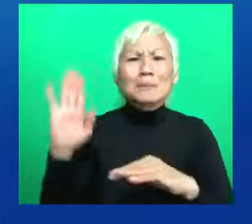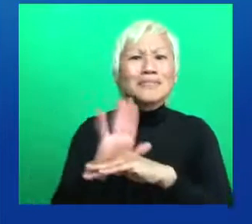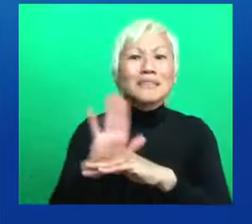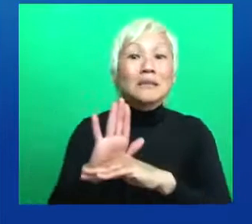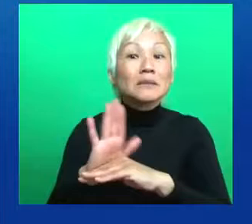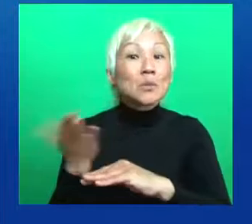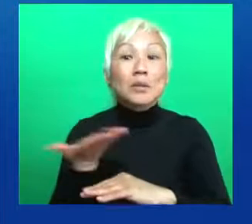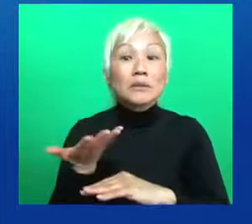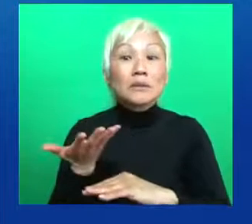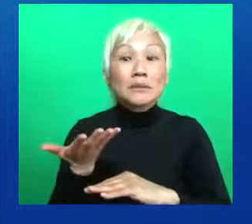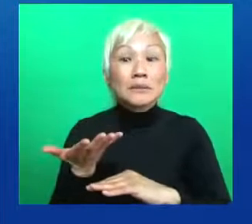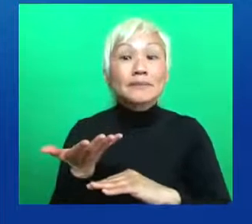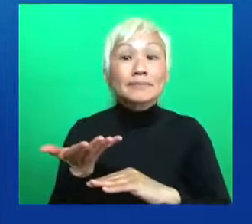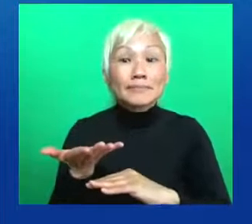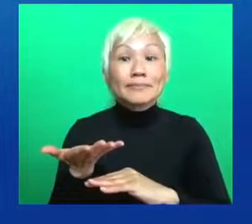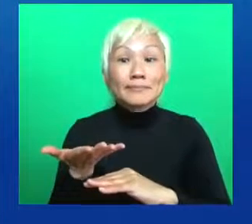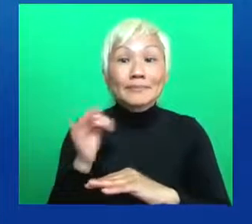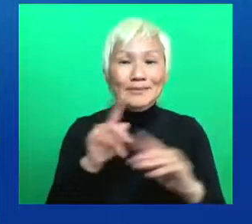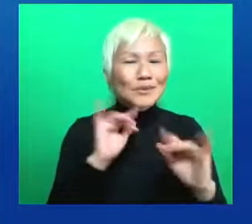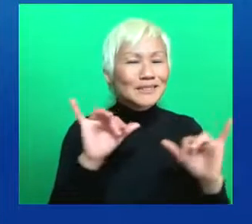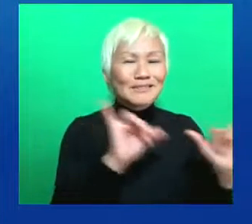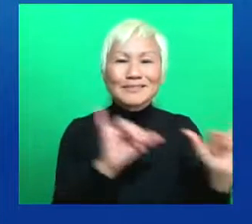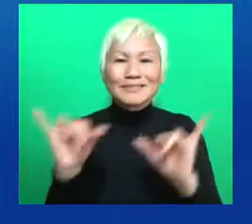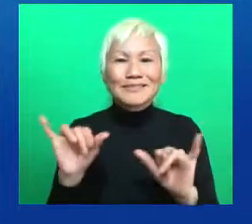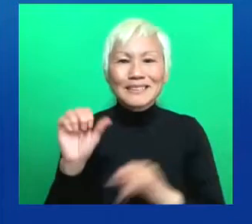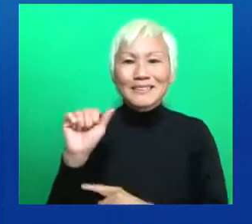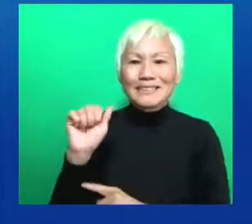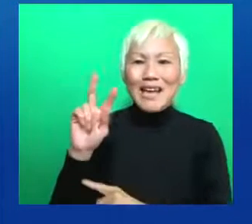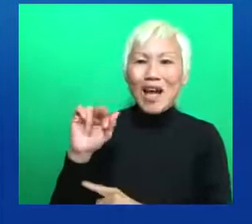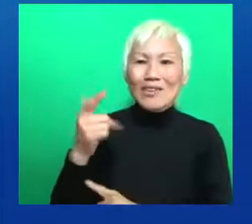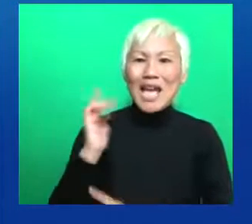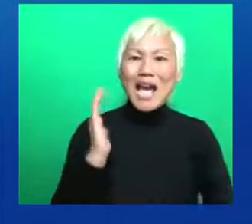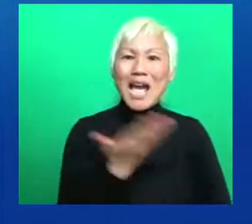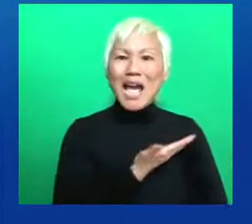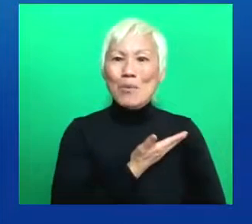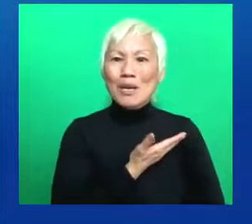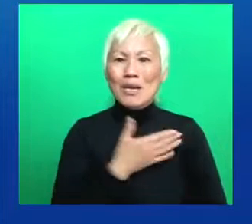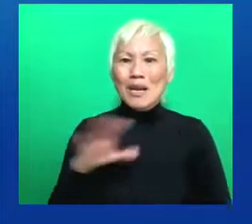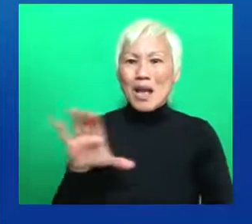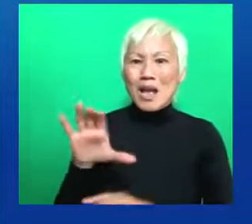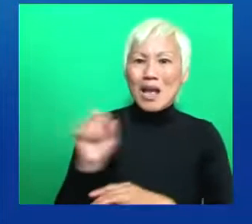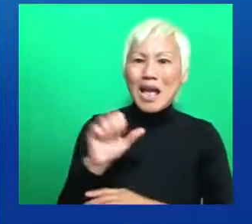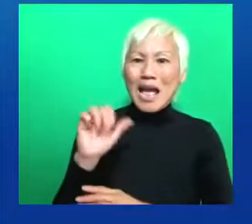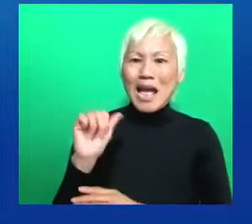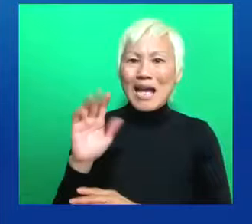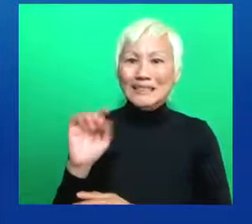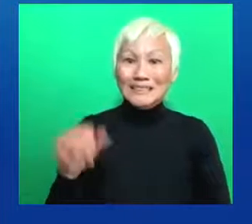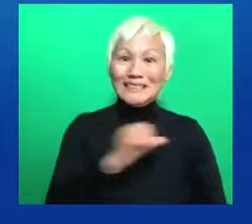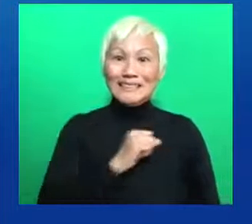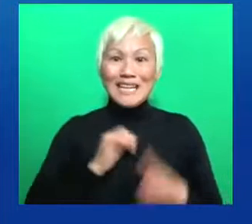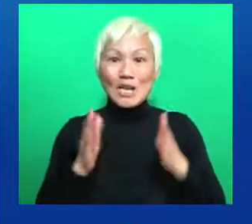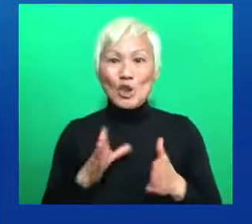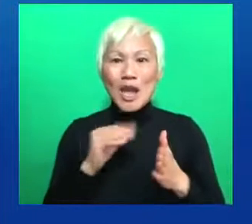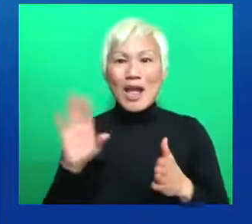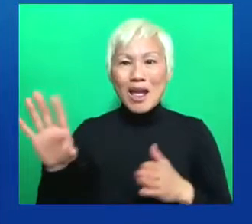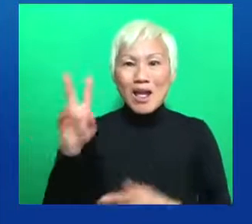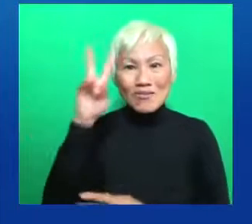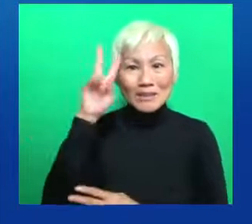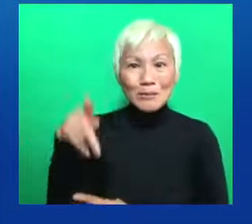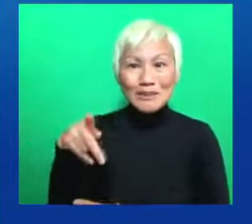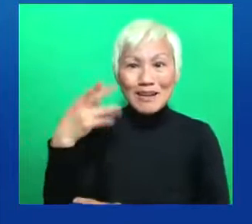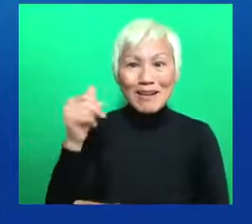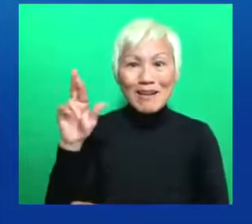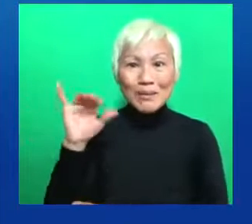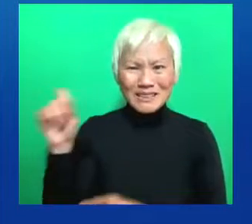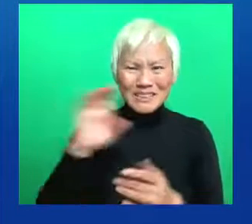Saving Our Streets ad with the former senator and now our Vice President Harris does. We can collect data to drive our